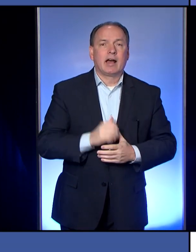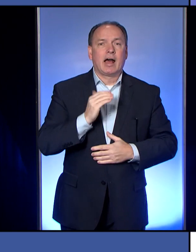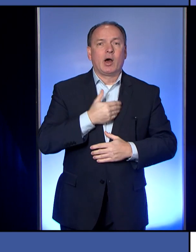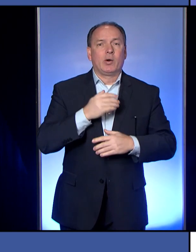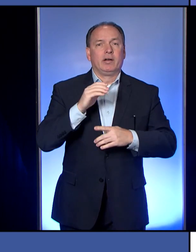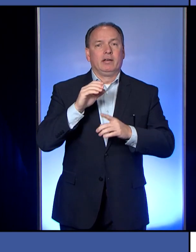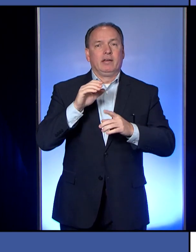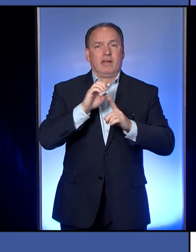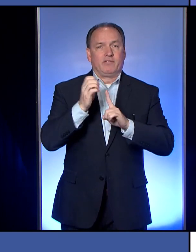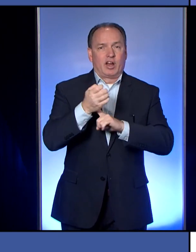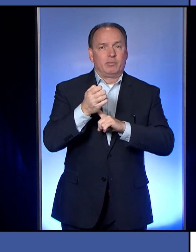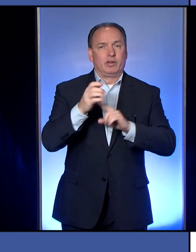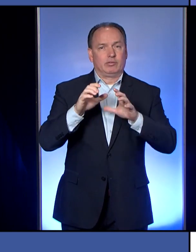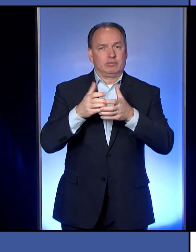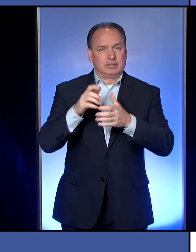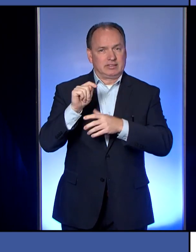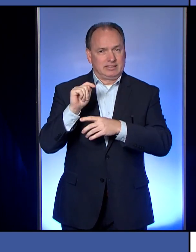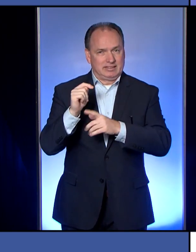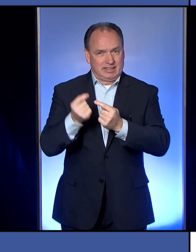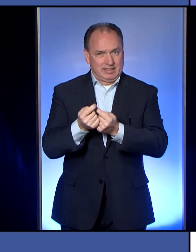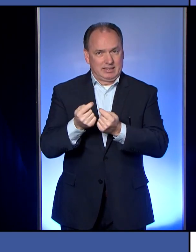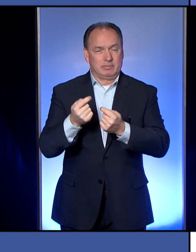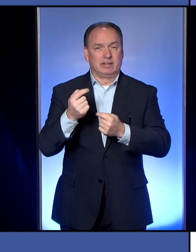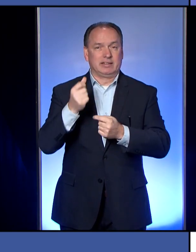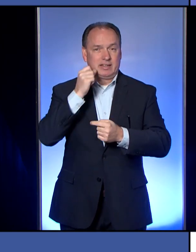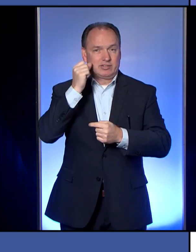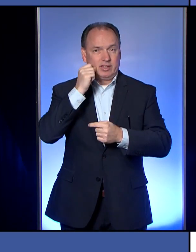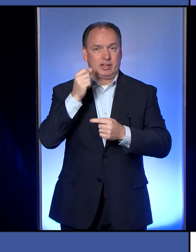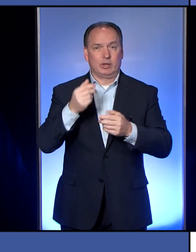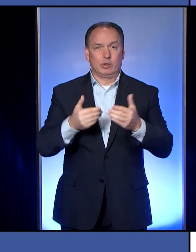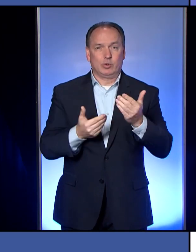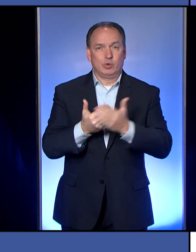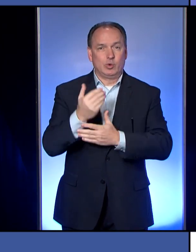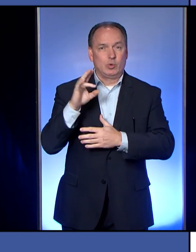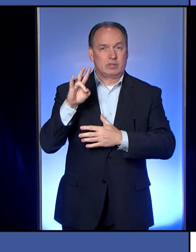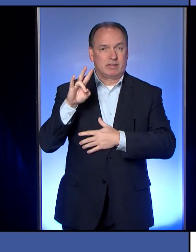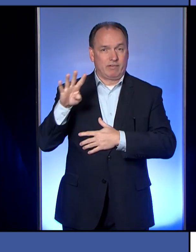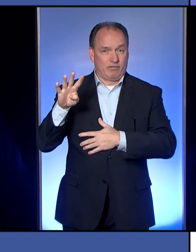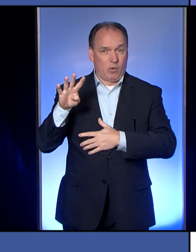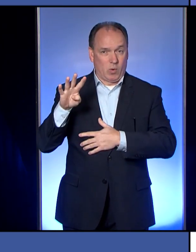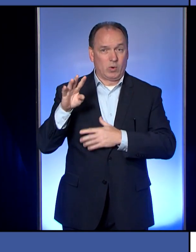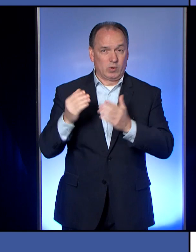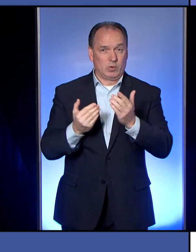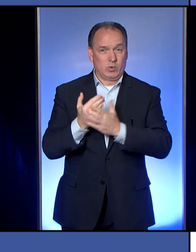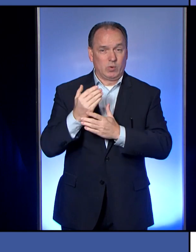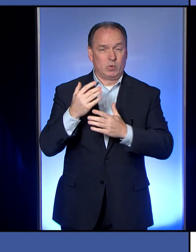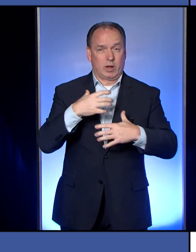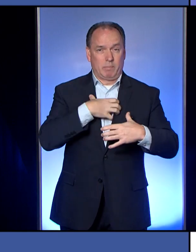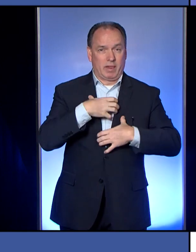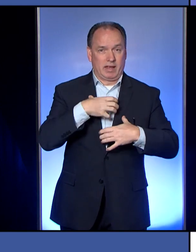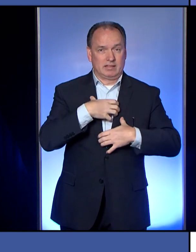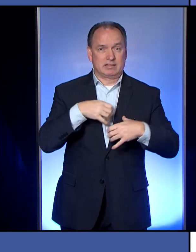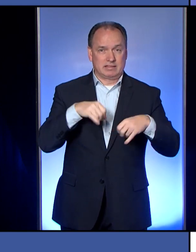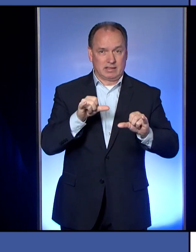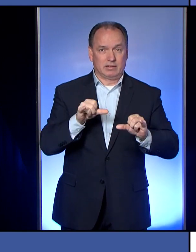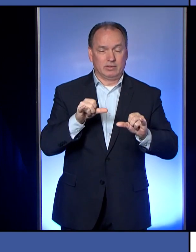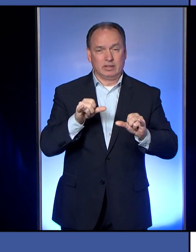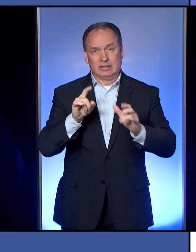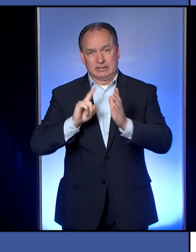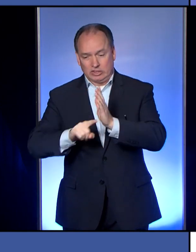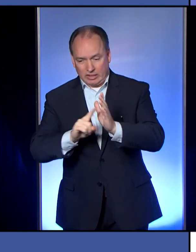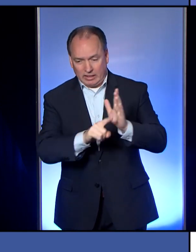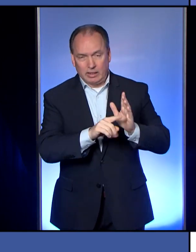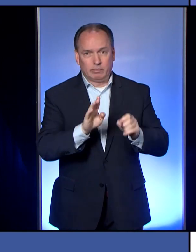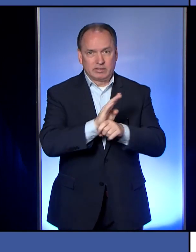force team received 74 new complaints yesterday, and they continue to make those field inspections. And